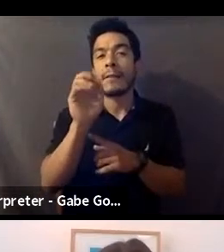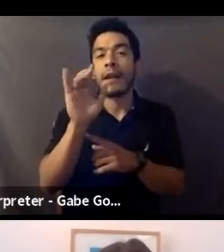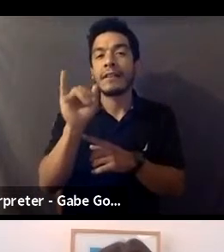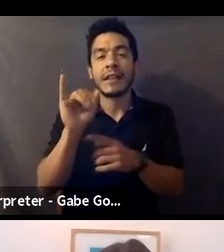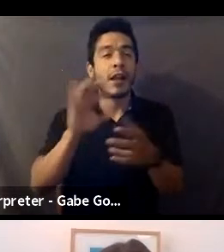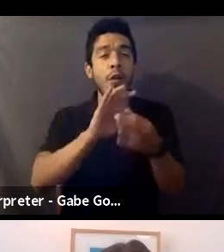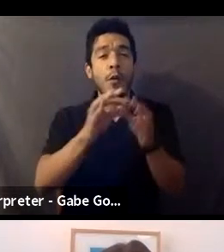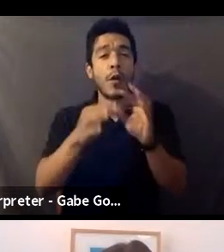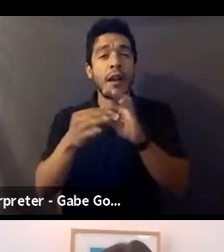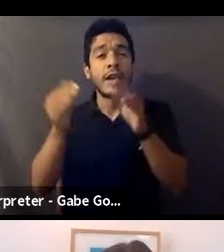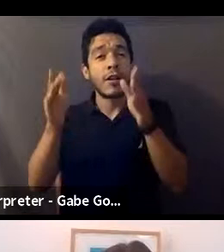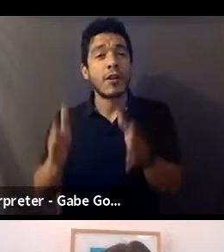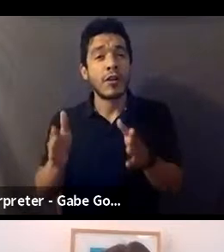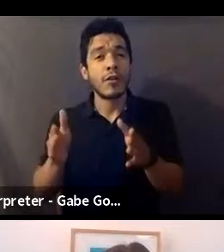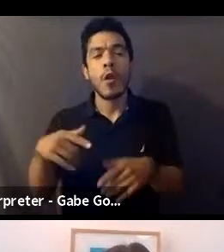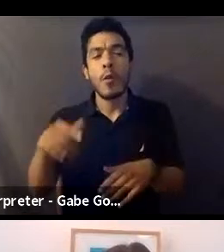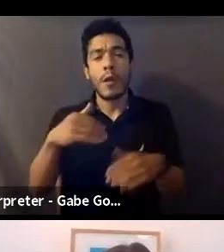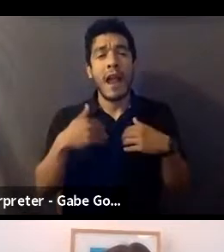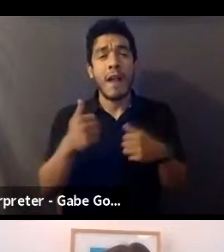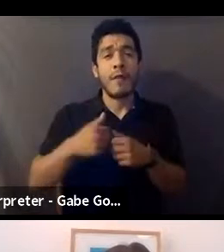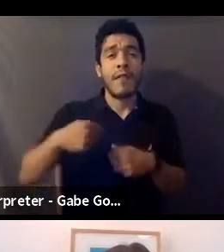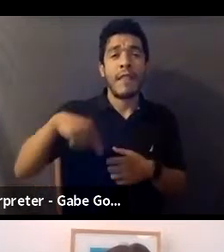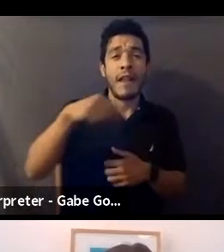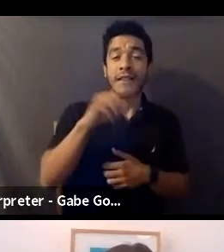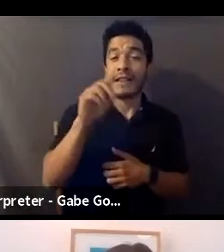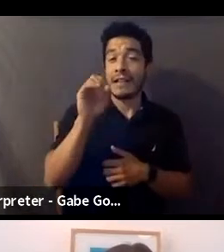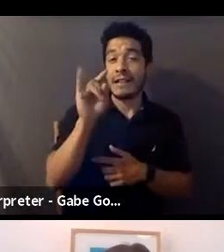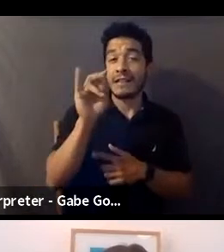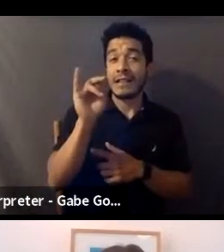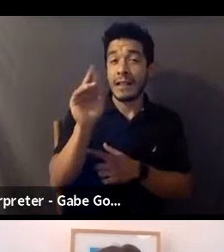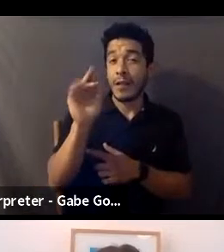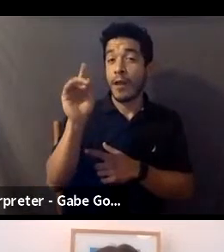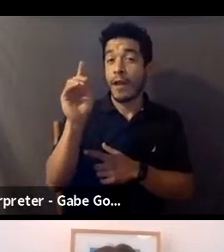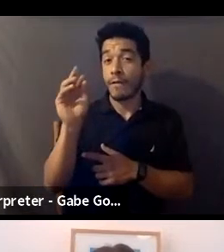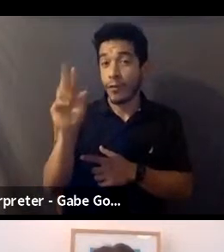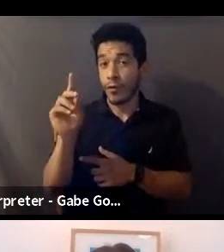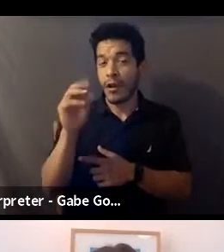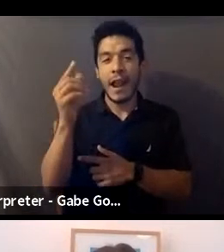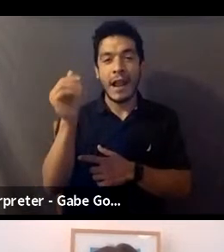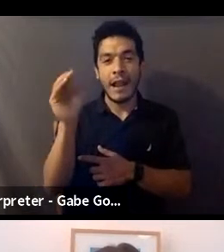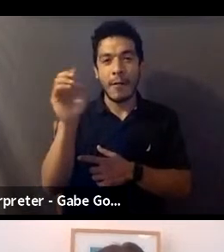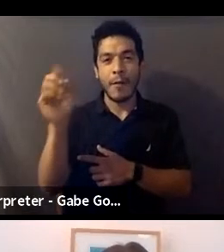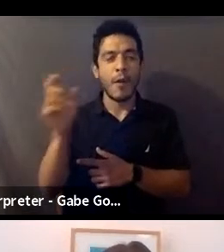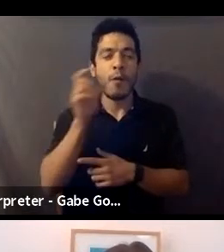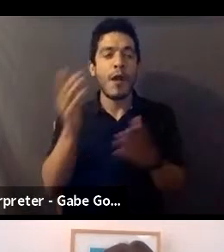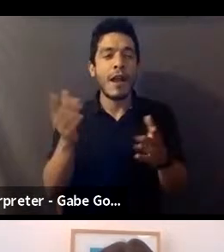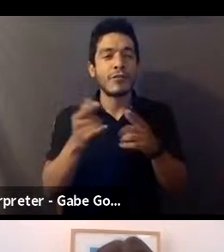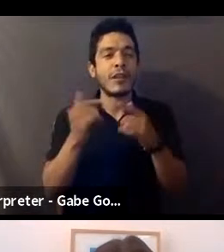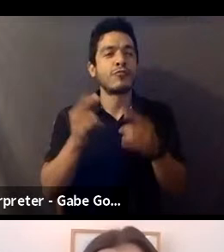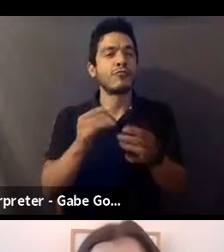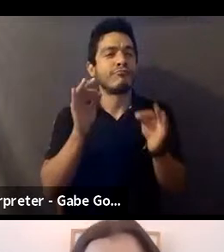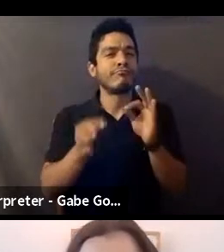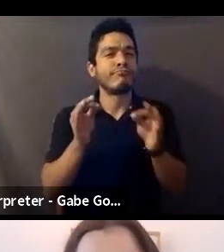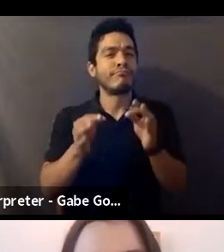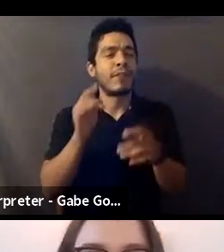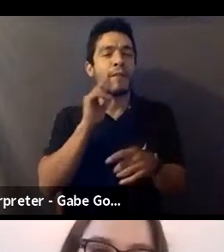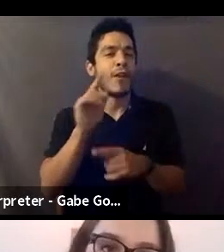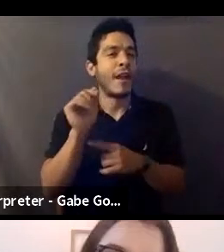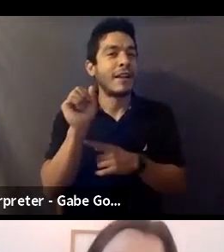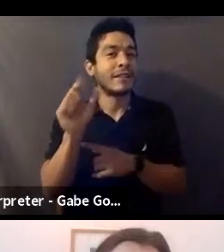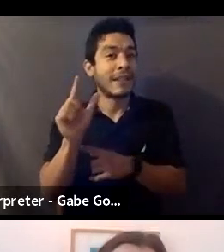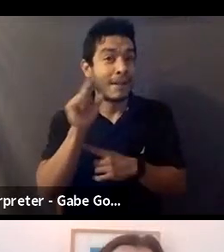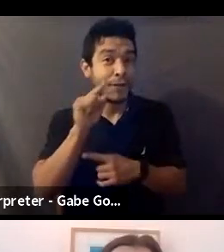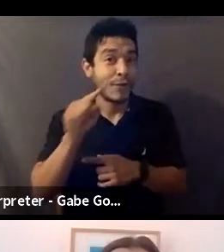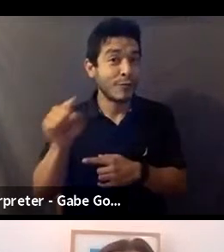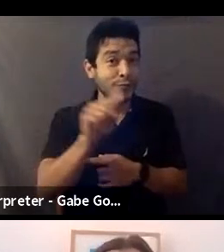with us Destiny Bradford and Gabe Gomez, who are here today to translate the presentation into American Sign Language.